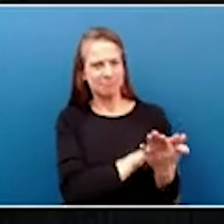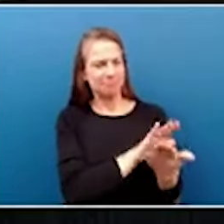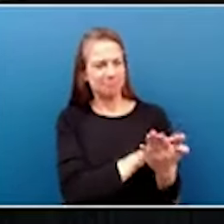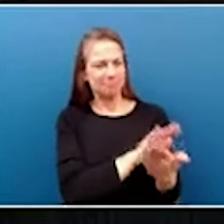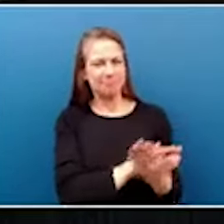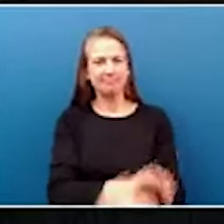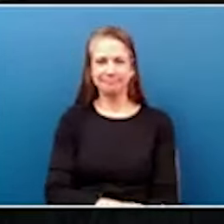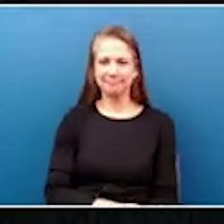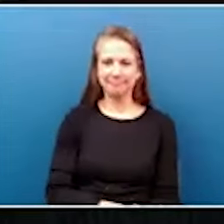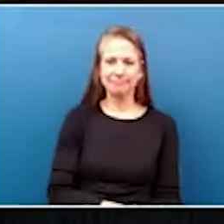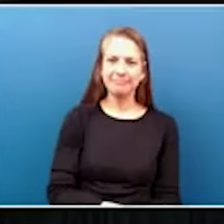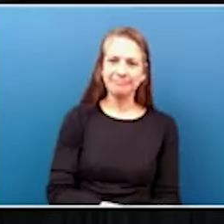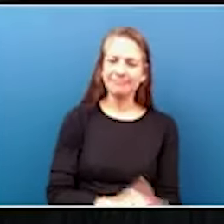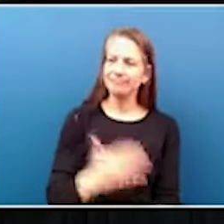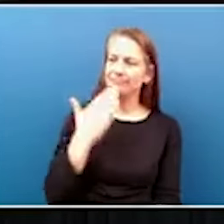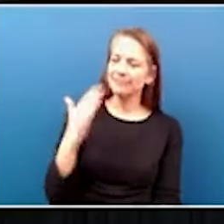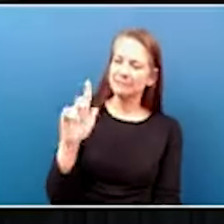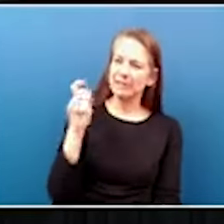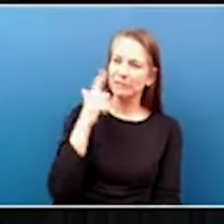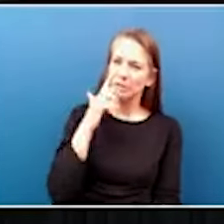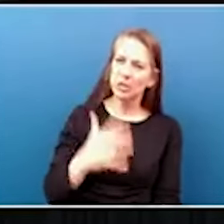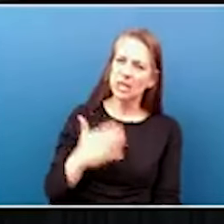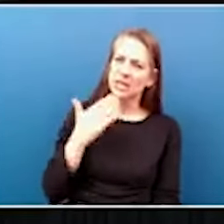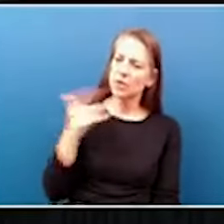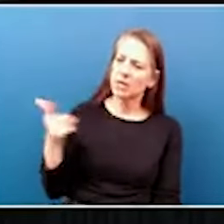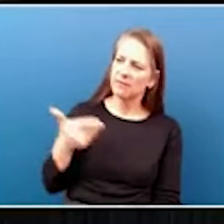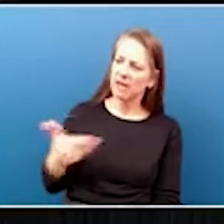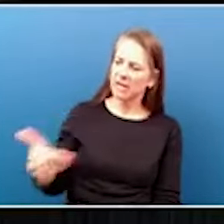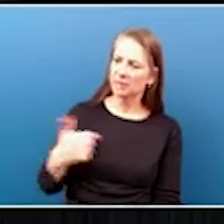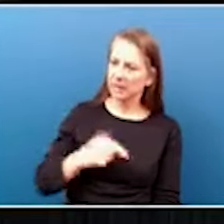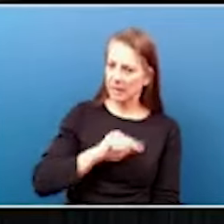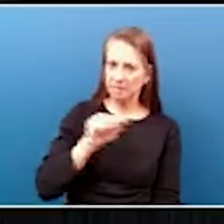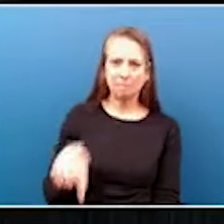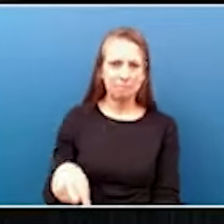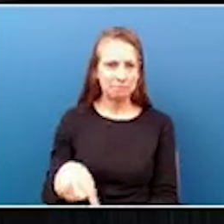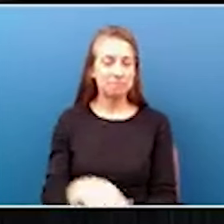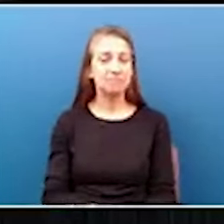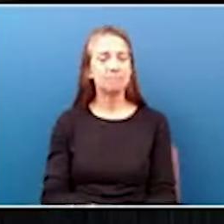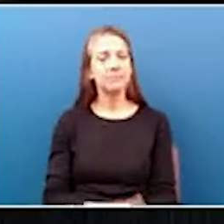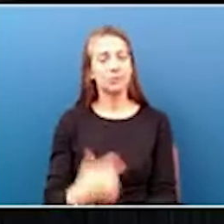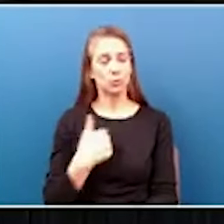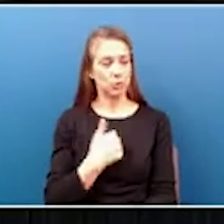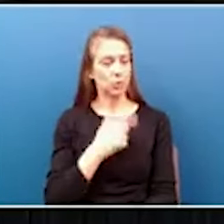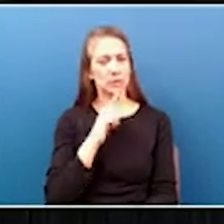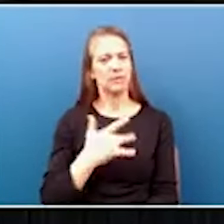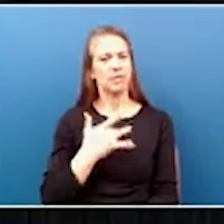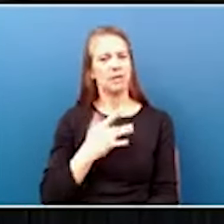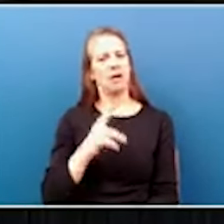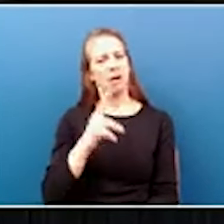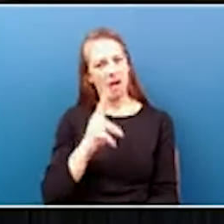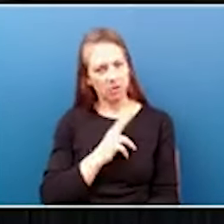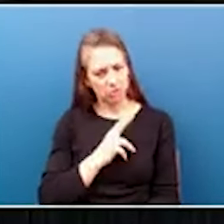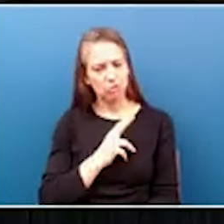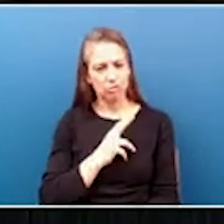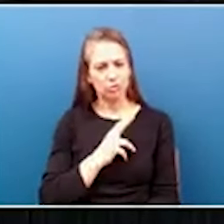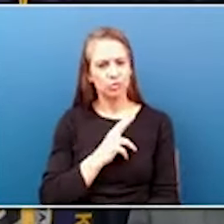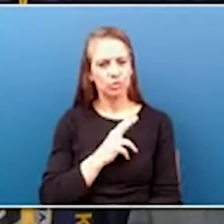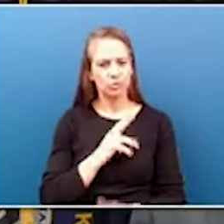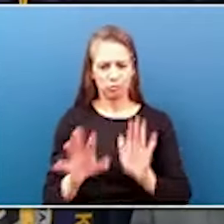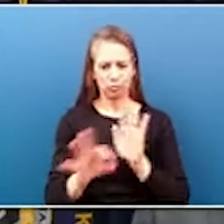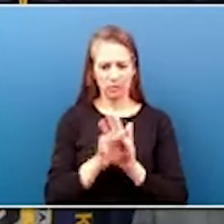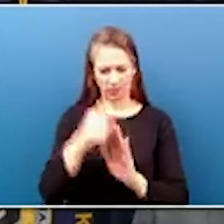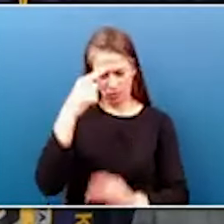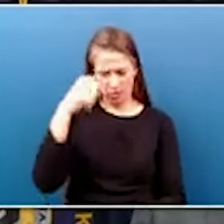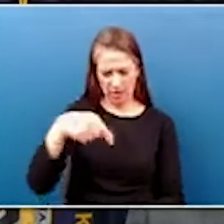Thank you, Governor Brashear. Thank you for the invitation to come today. We're honored to be receiving, to be selected for this grant from the